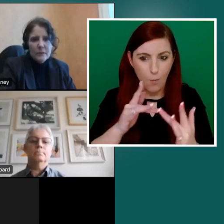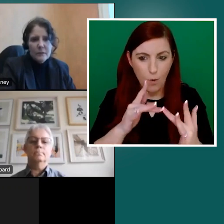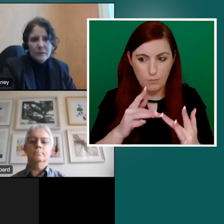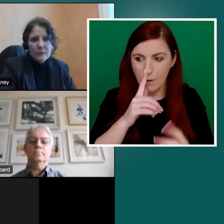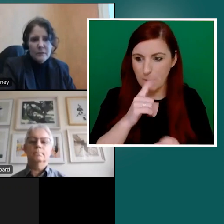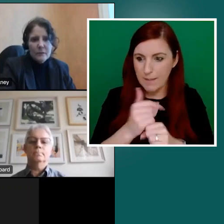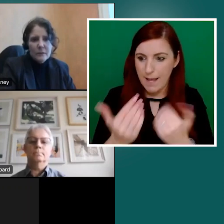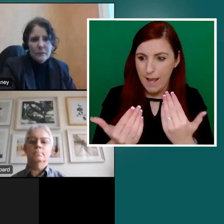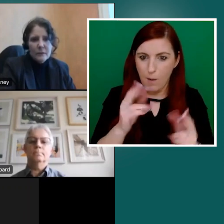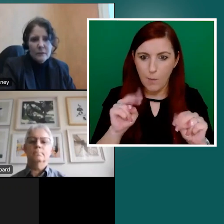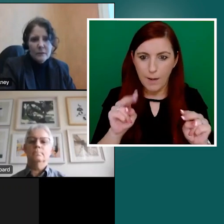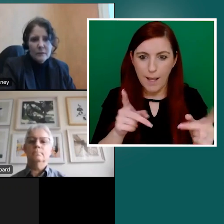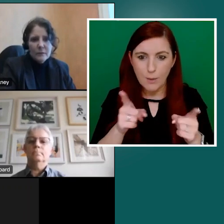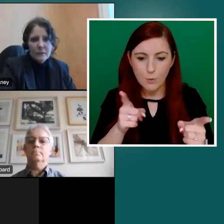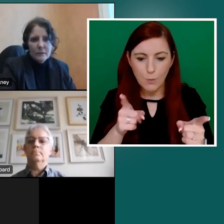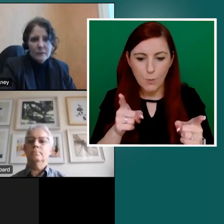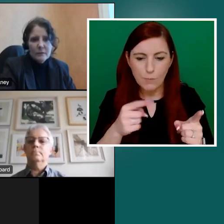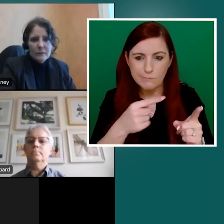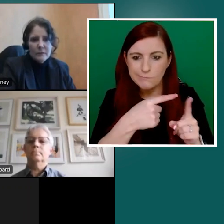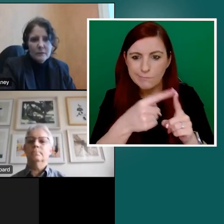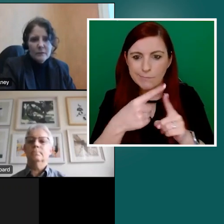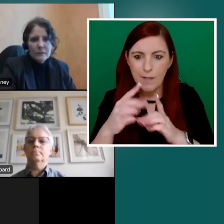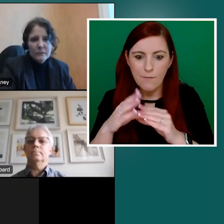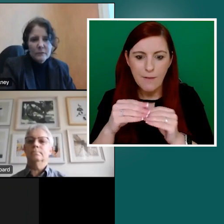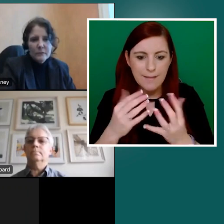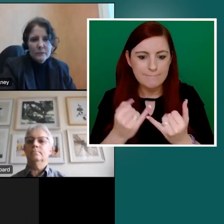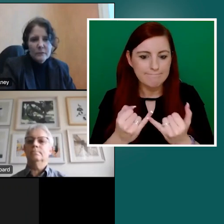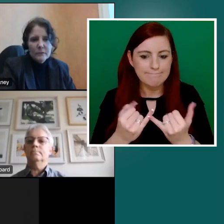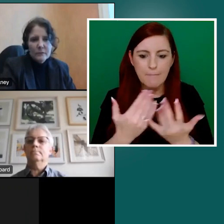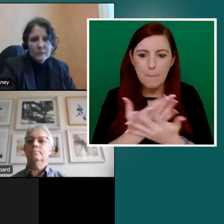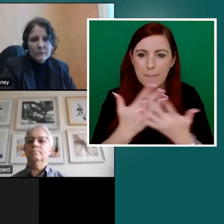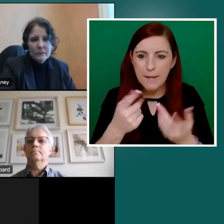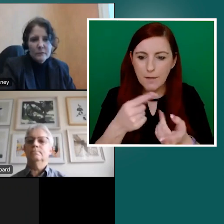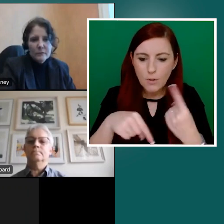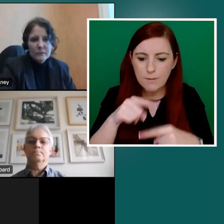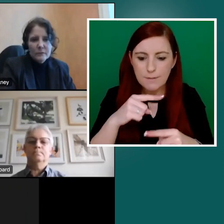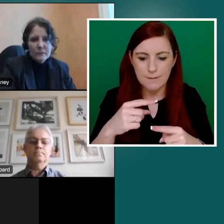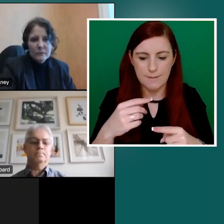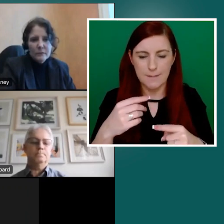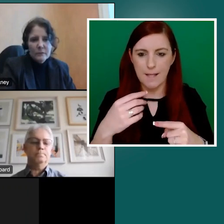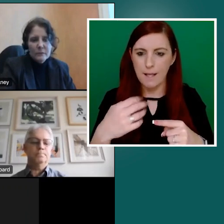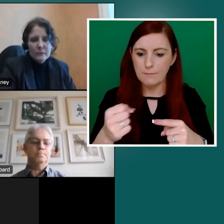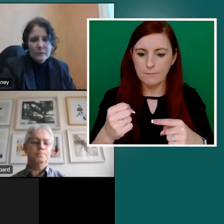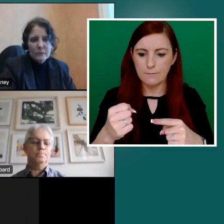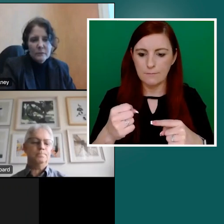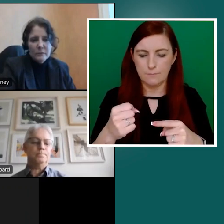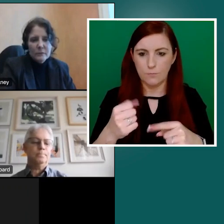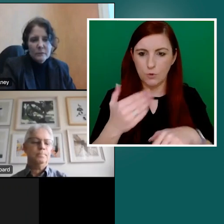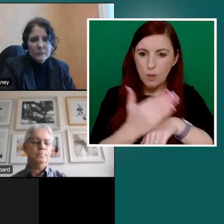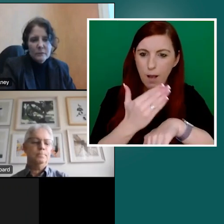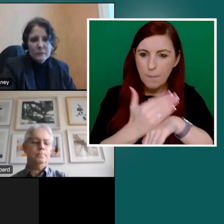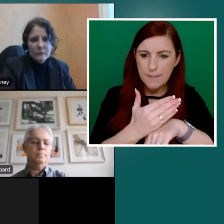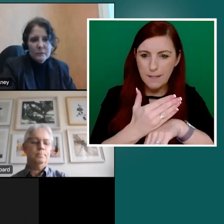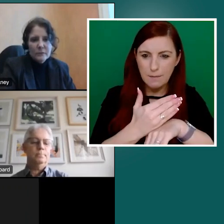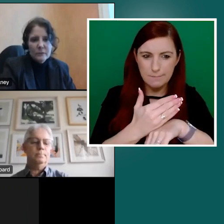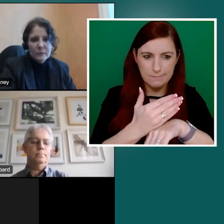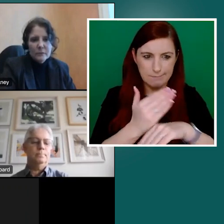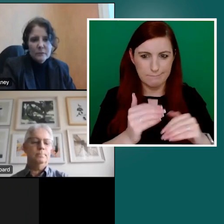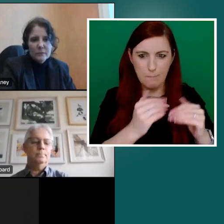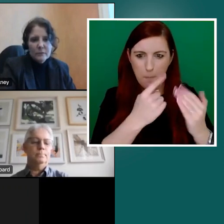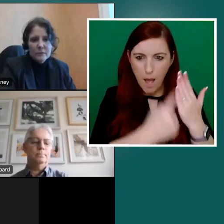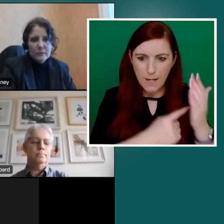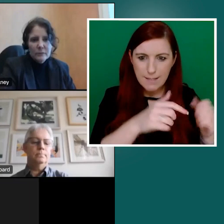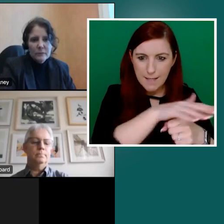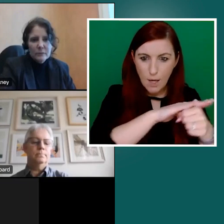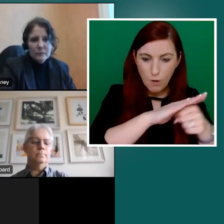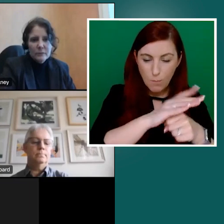we can do things. Many of us have roles in grander policy areas as well. But when we get down to it, this is about the